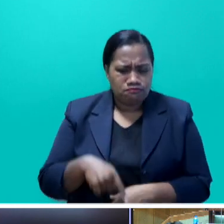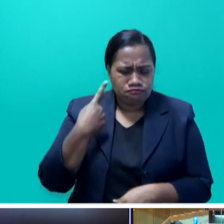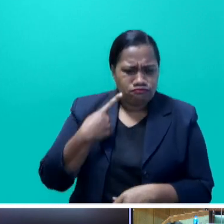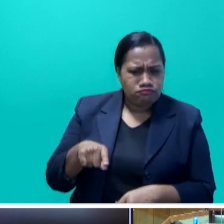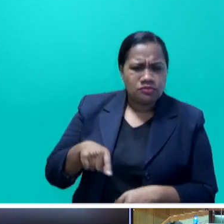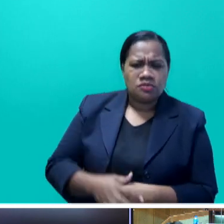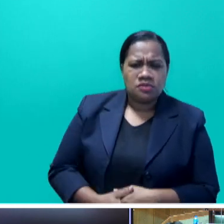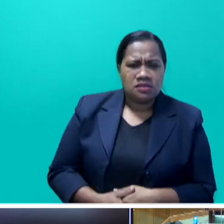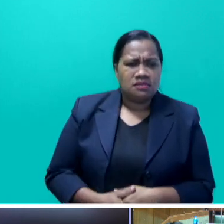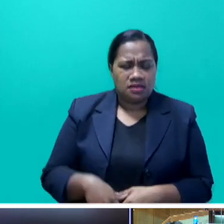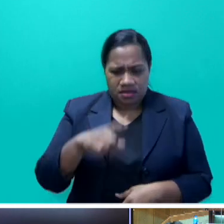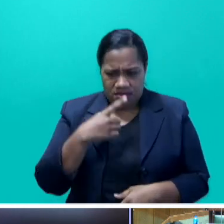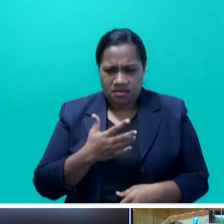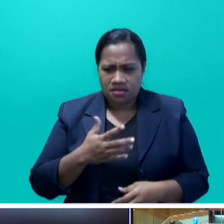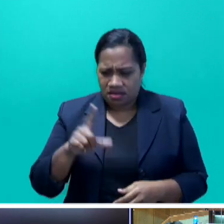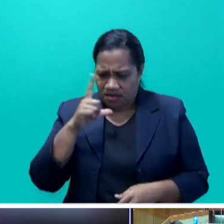they can ride to power.